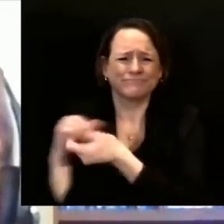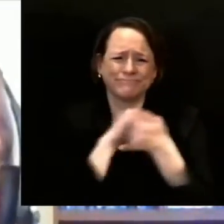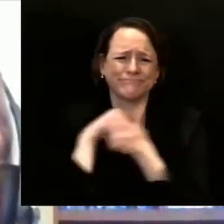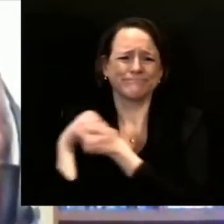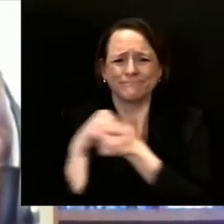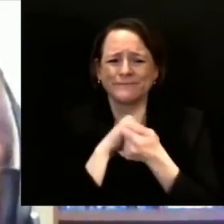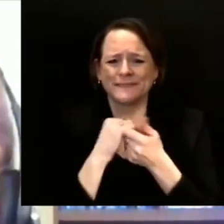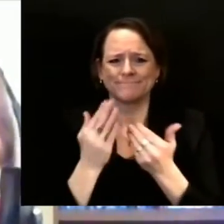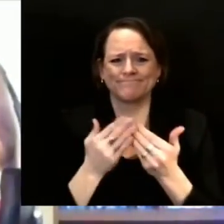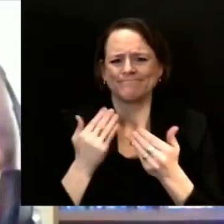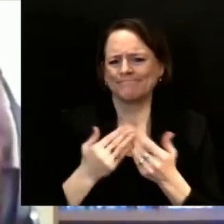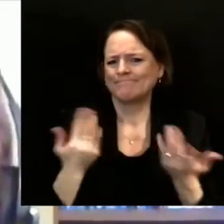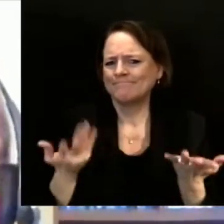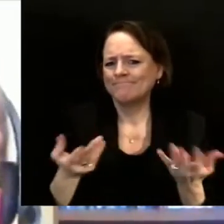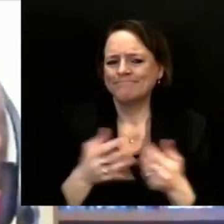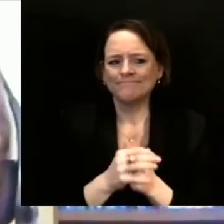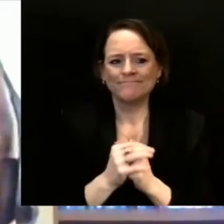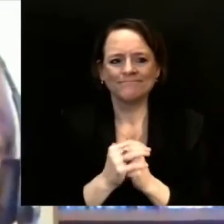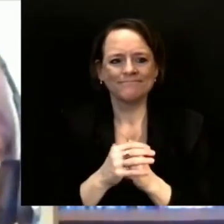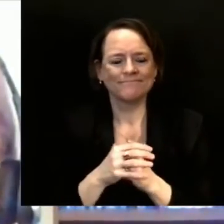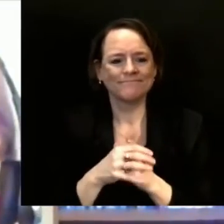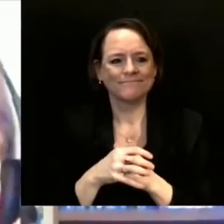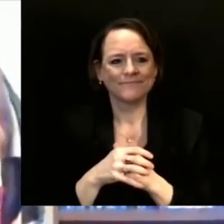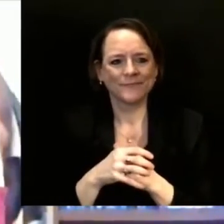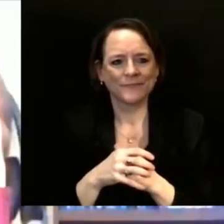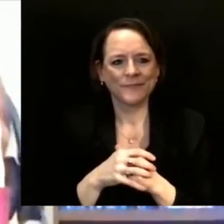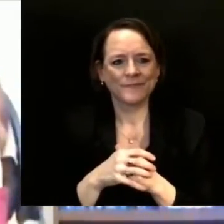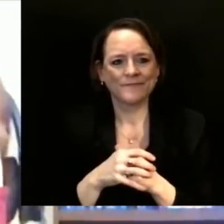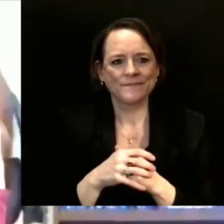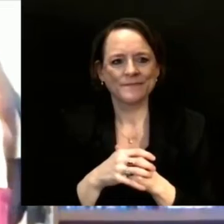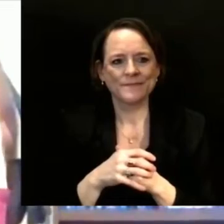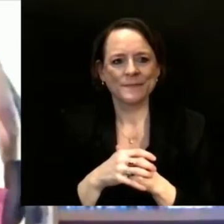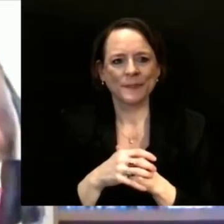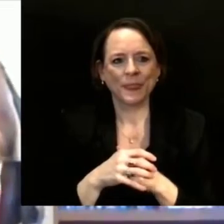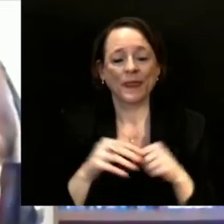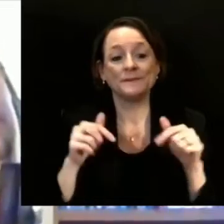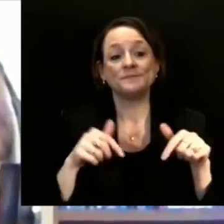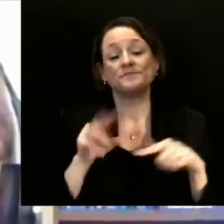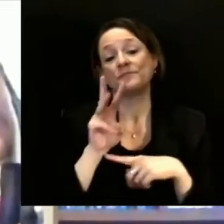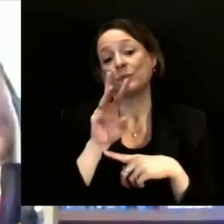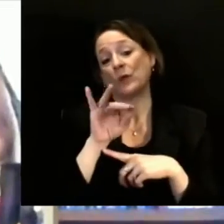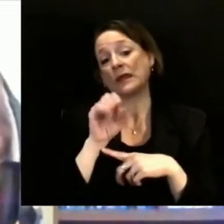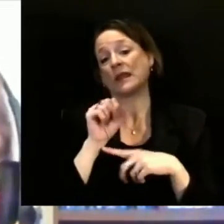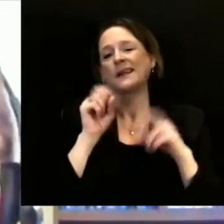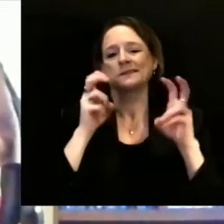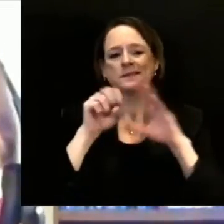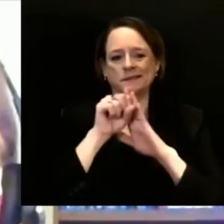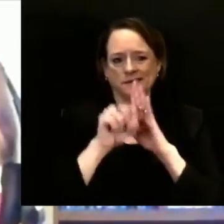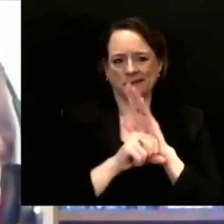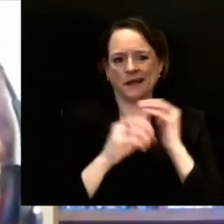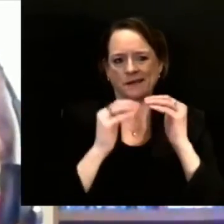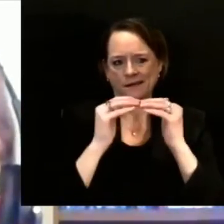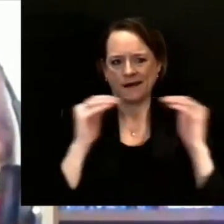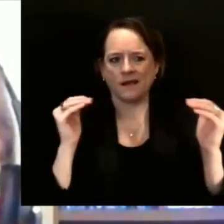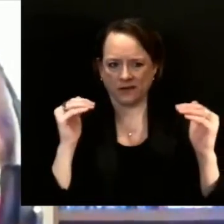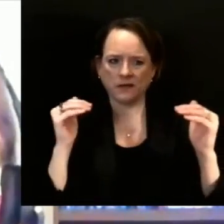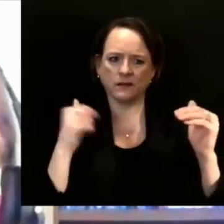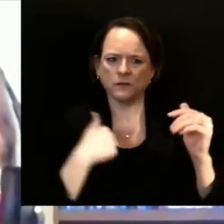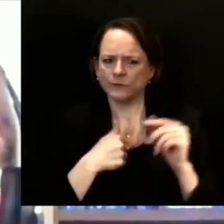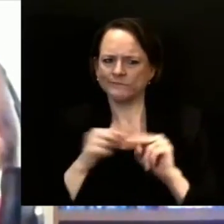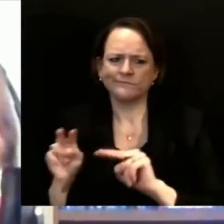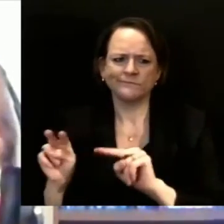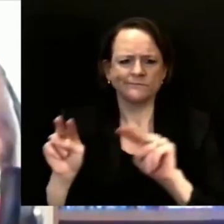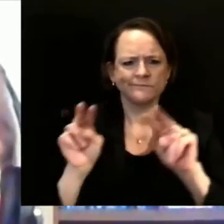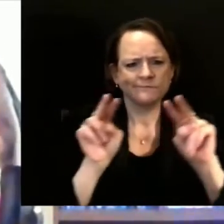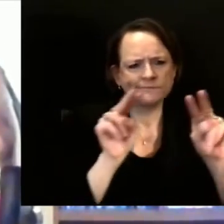to supplement every community, whether they be very small or big, and have needs around increased vaccination,